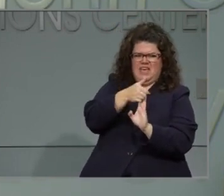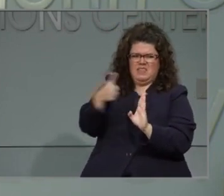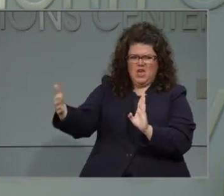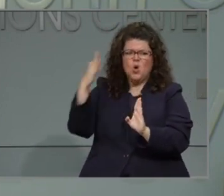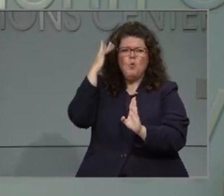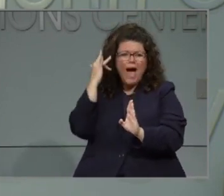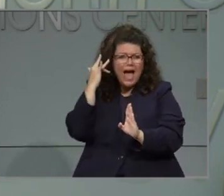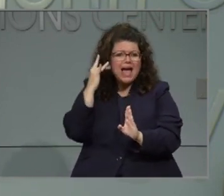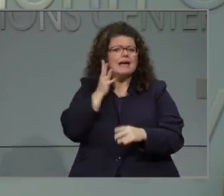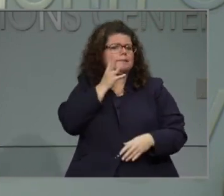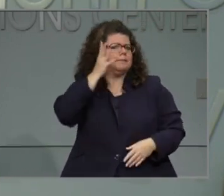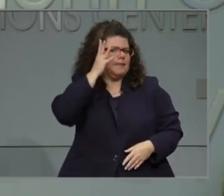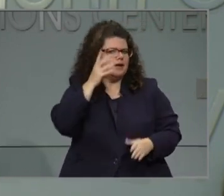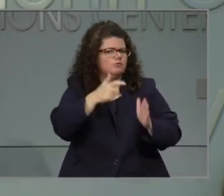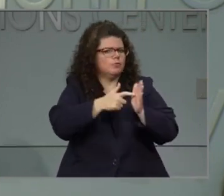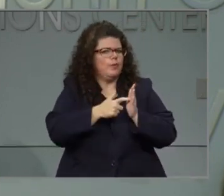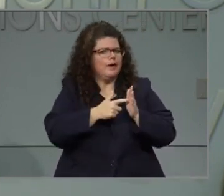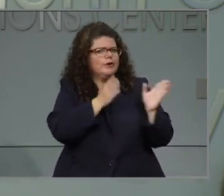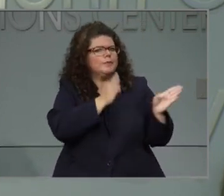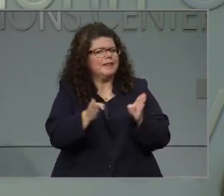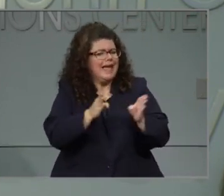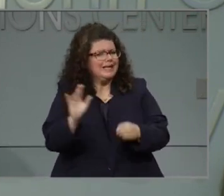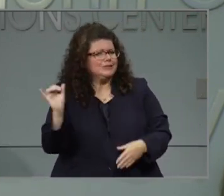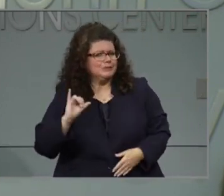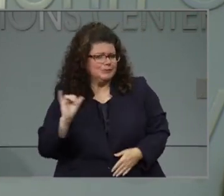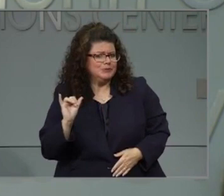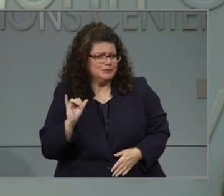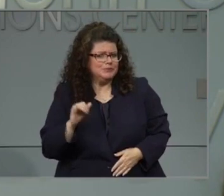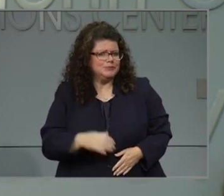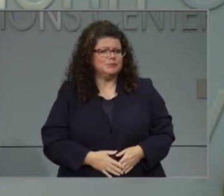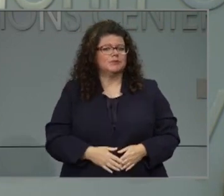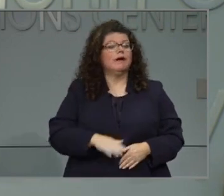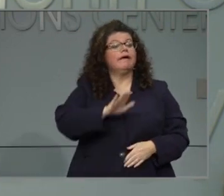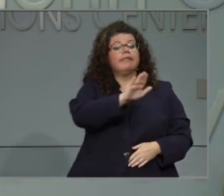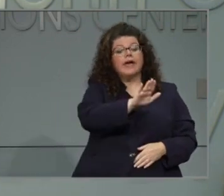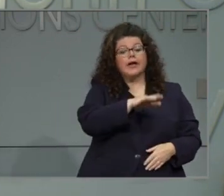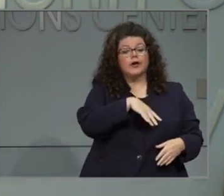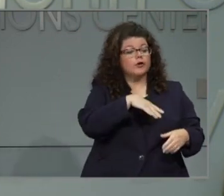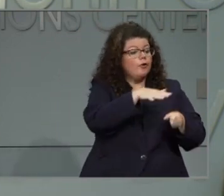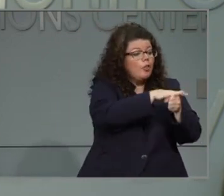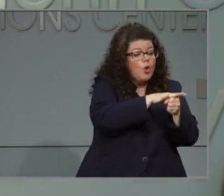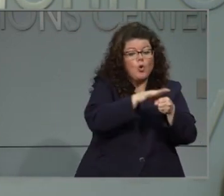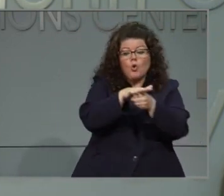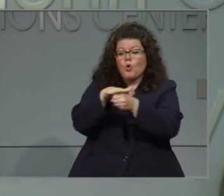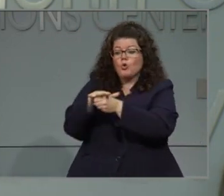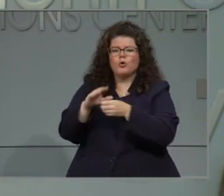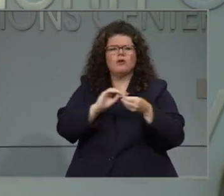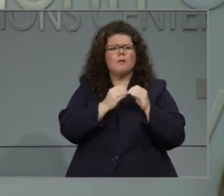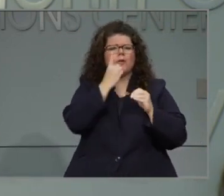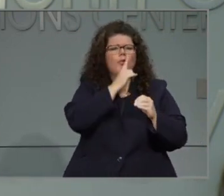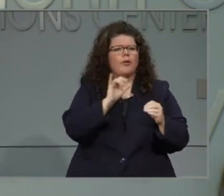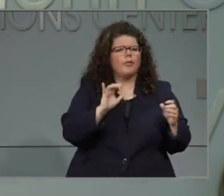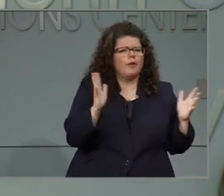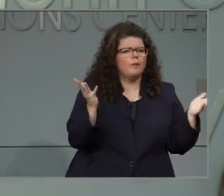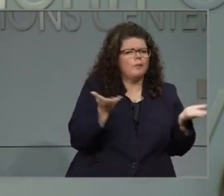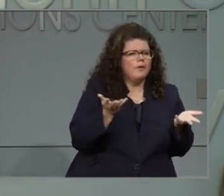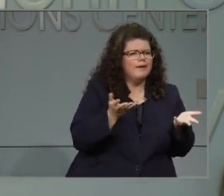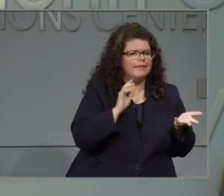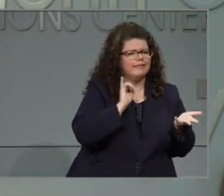here that they can look at. They would obviously need to look at their local metrics and look at the